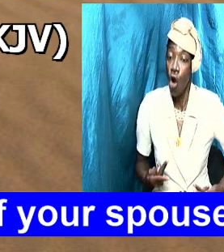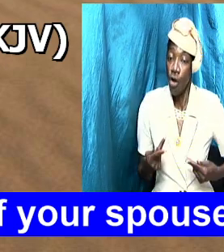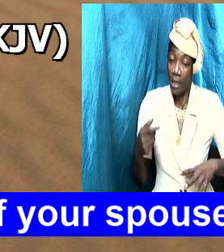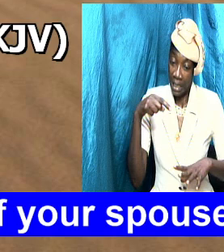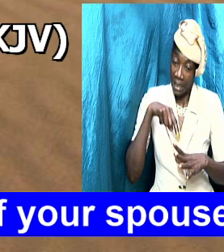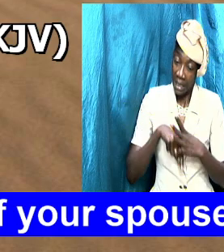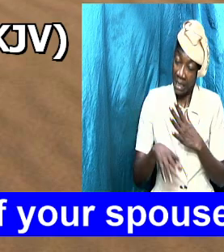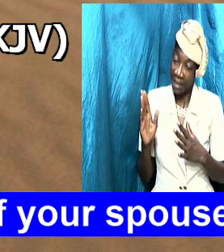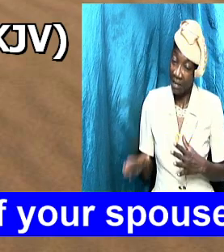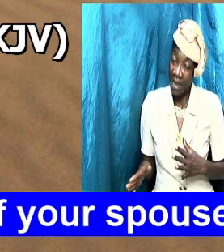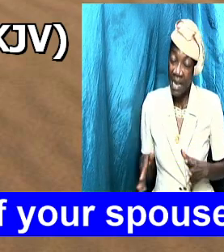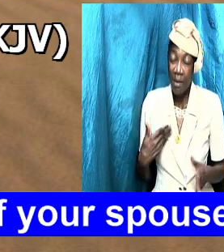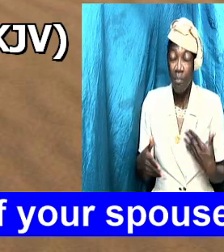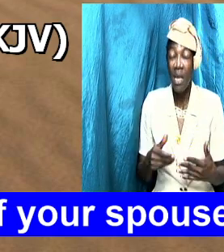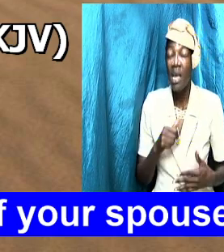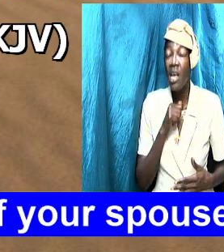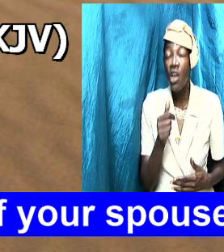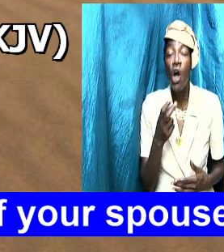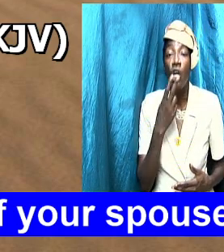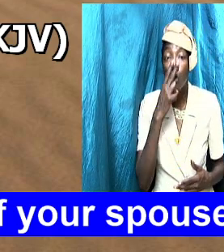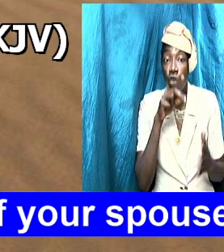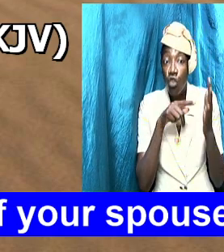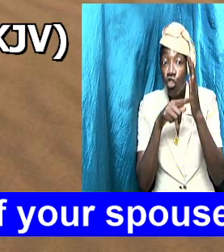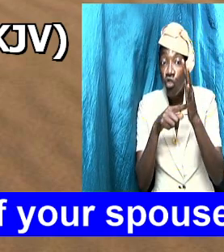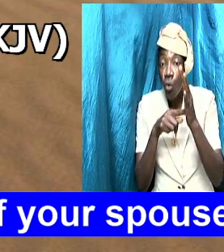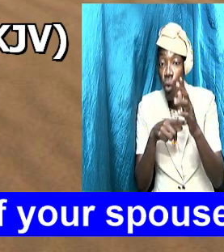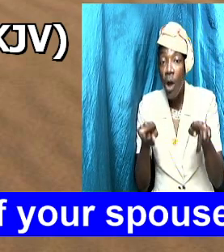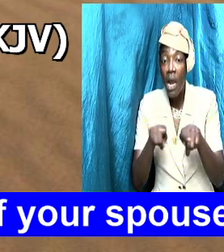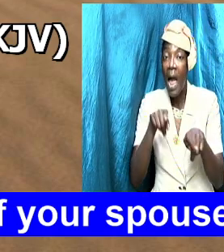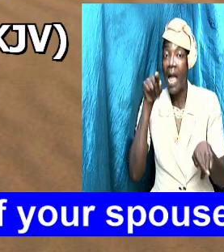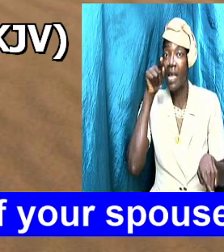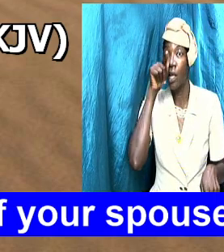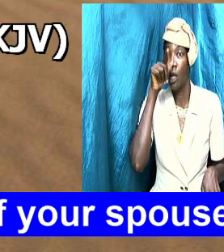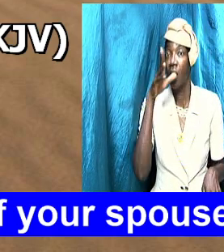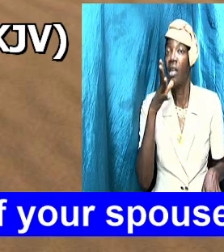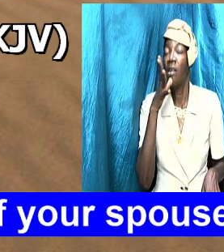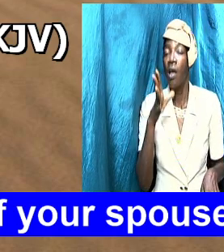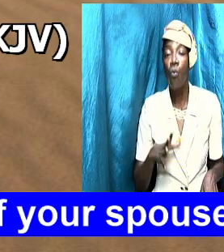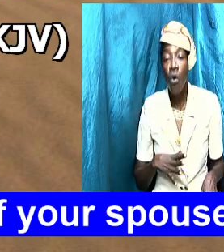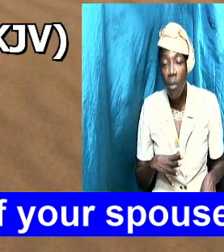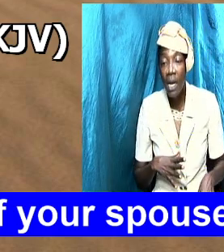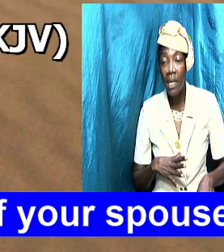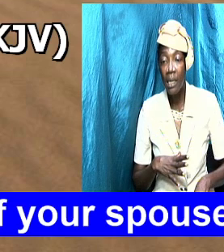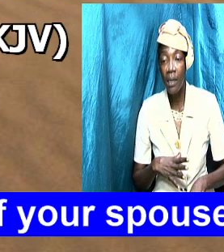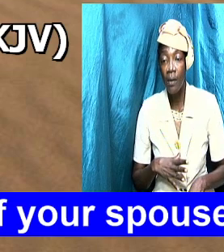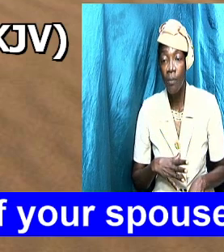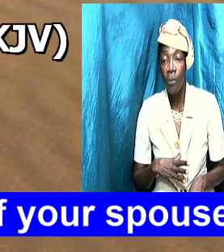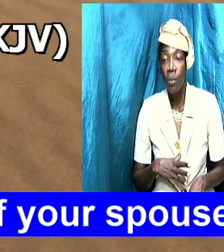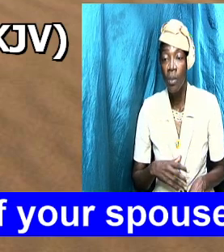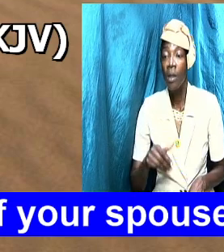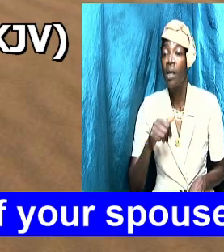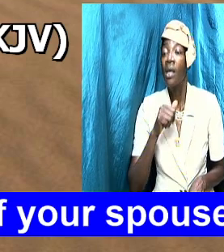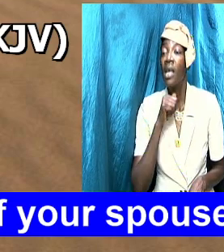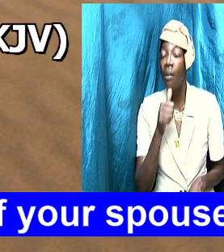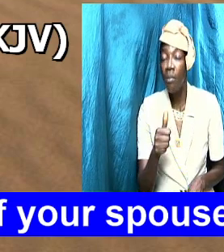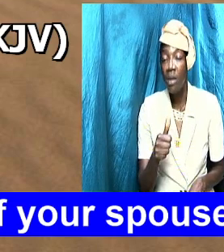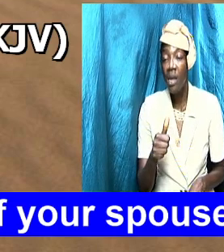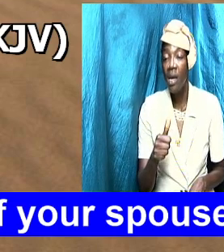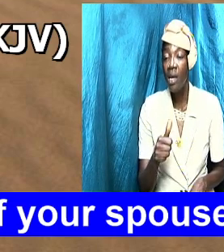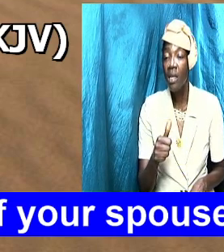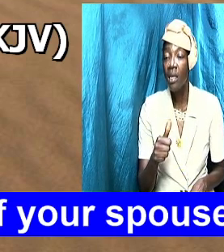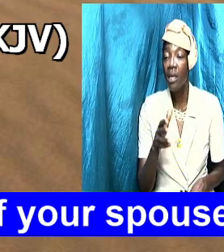to necessarily be shown like how you would show it because he's not a woman if you want that response